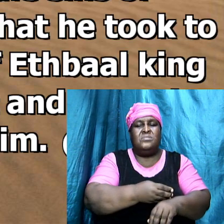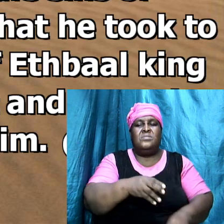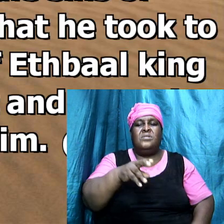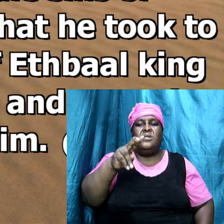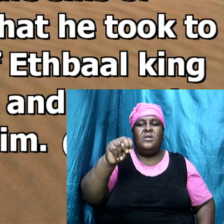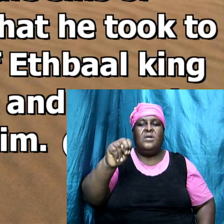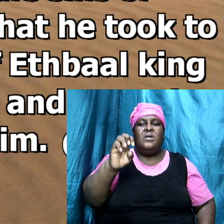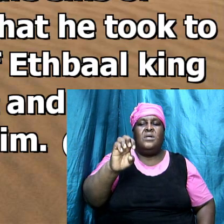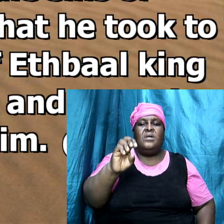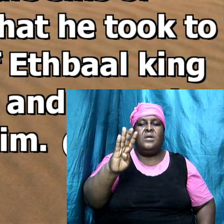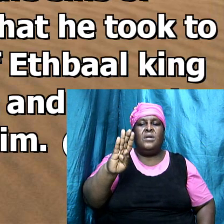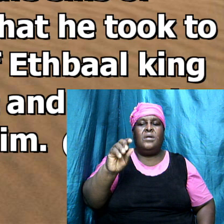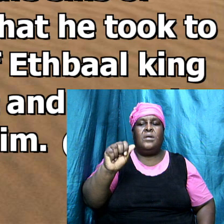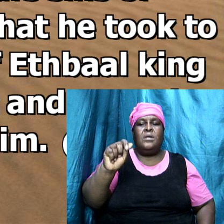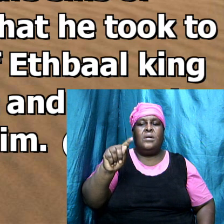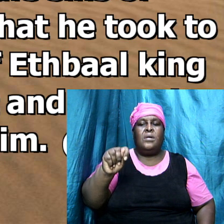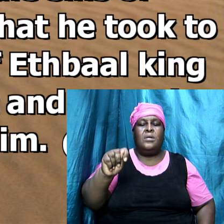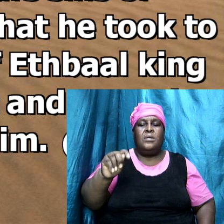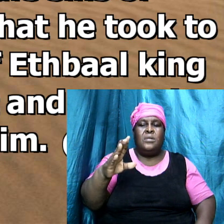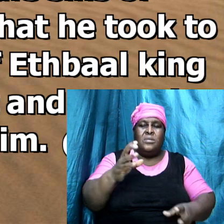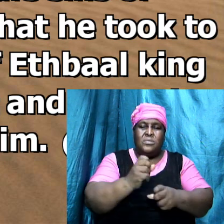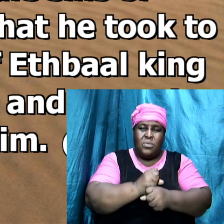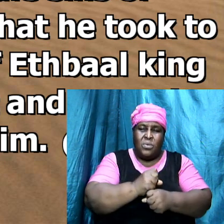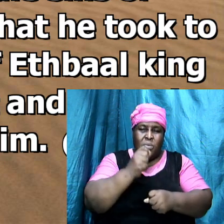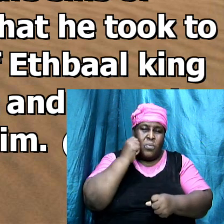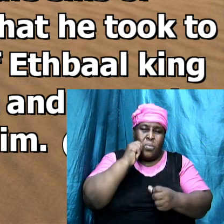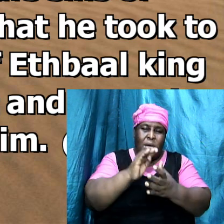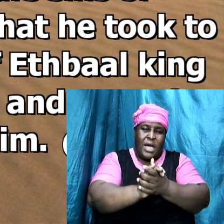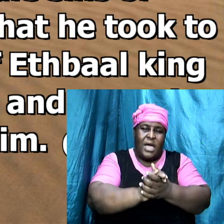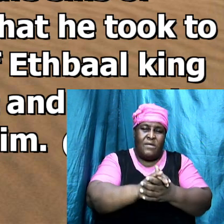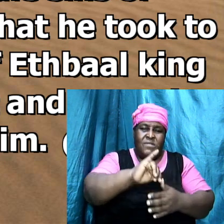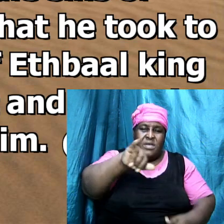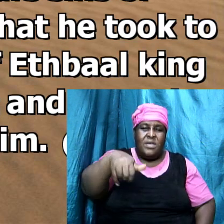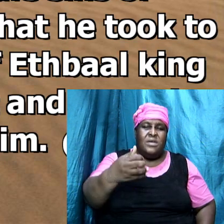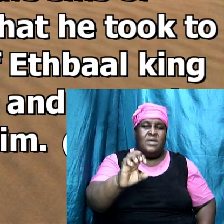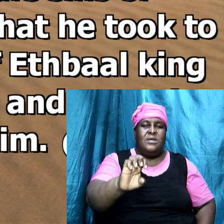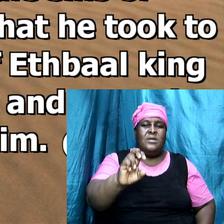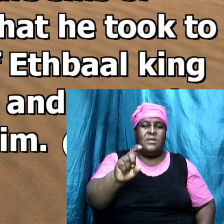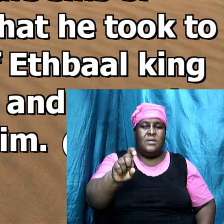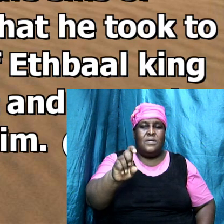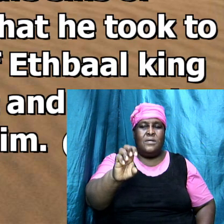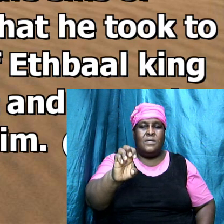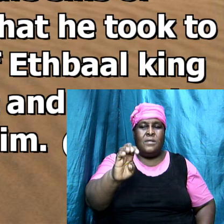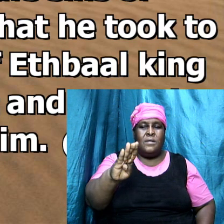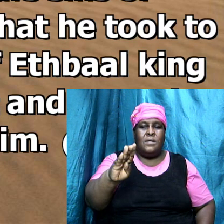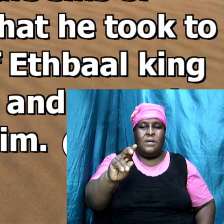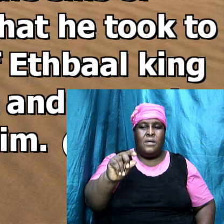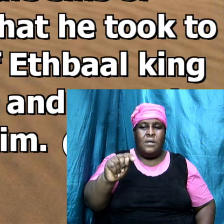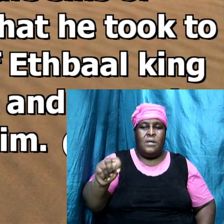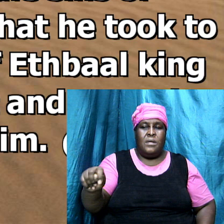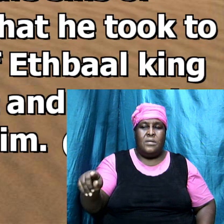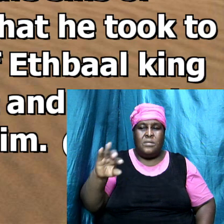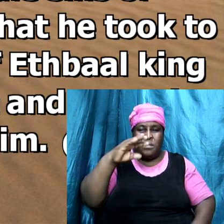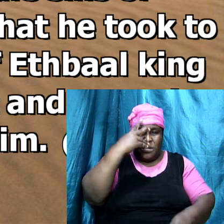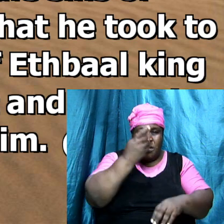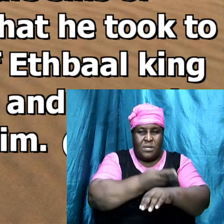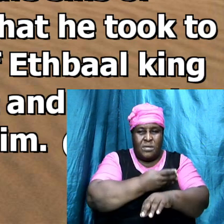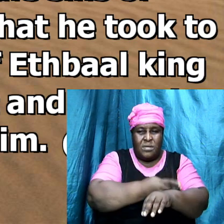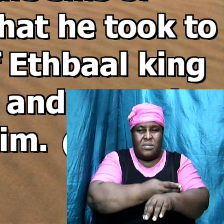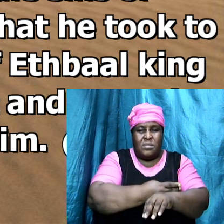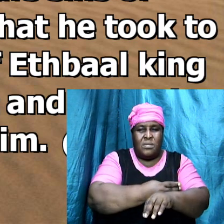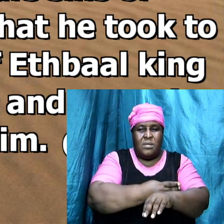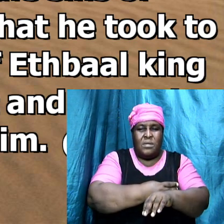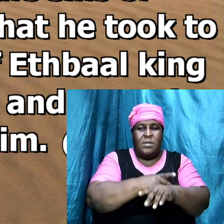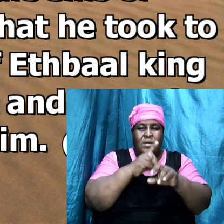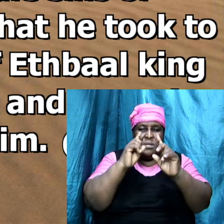that he took to wife Jezebel the daughter of Etibial king of the Zidonians and